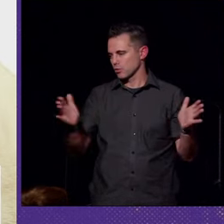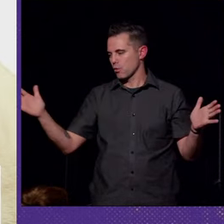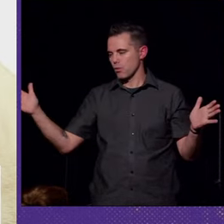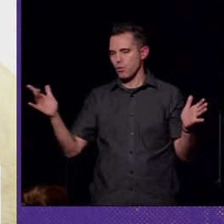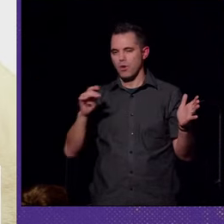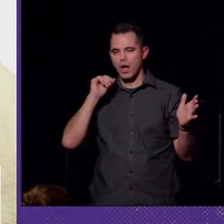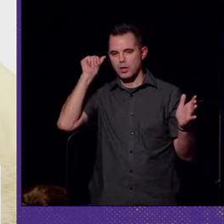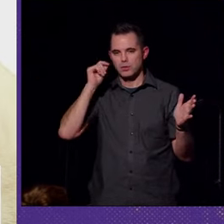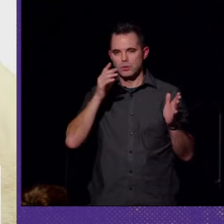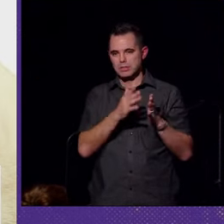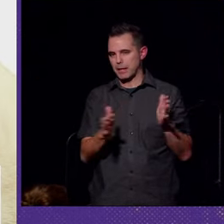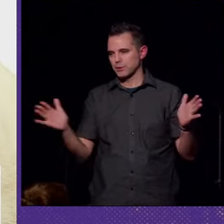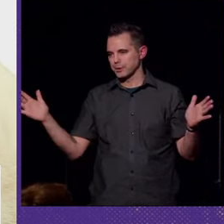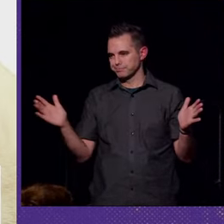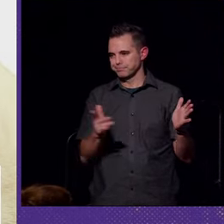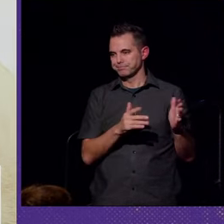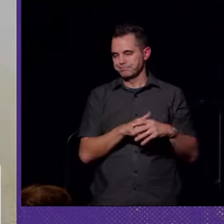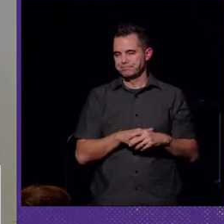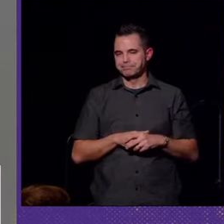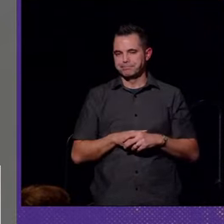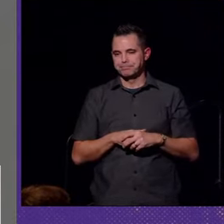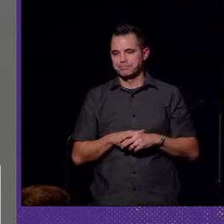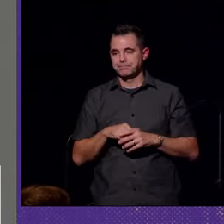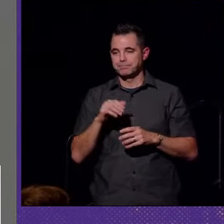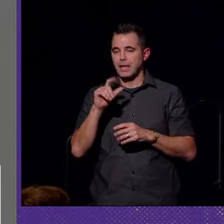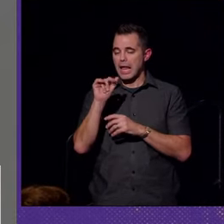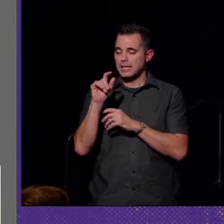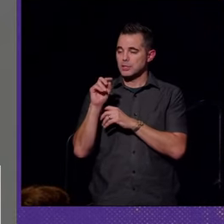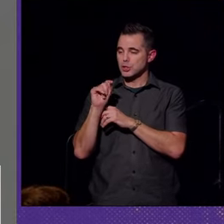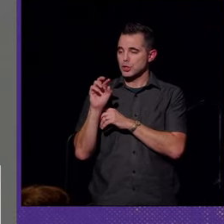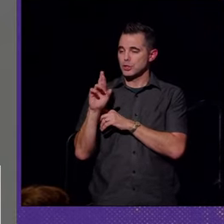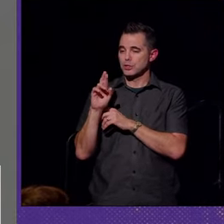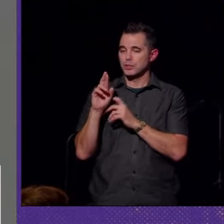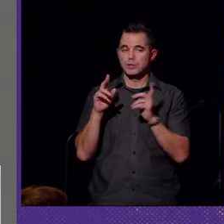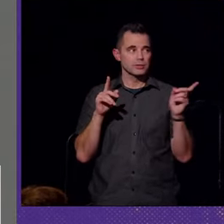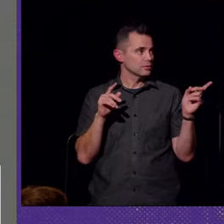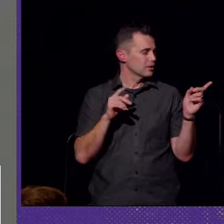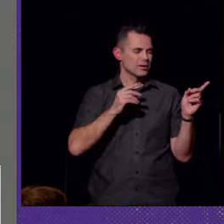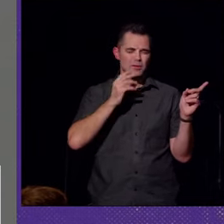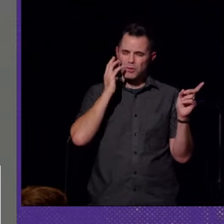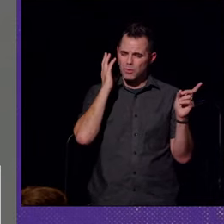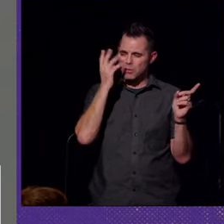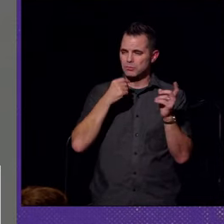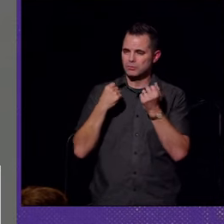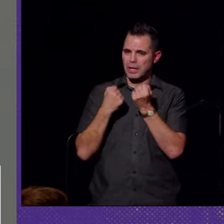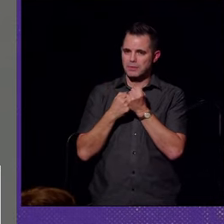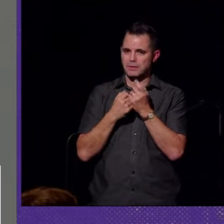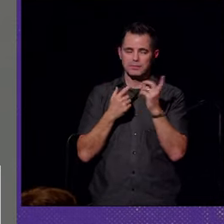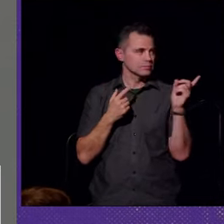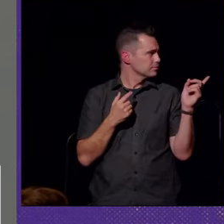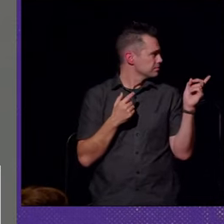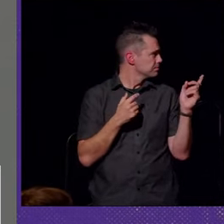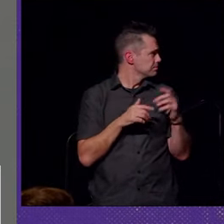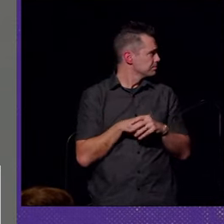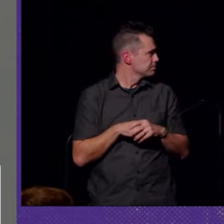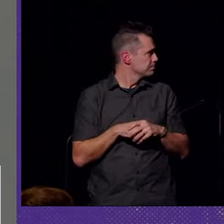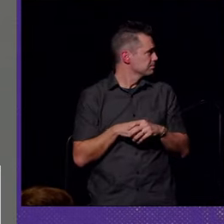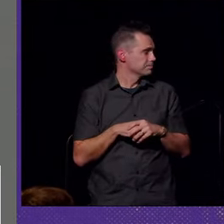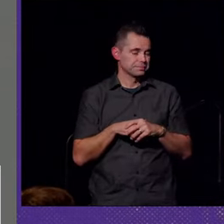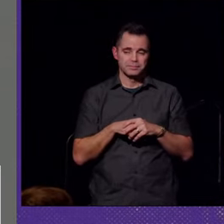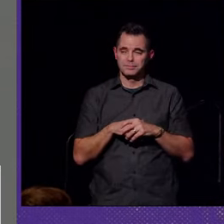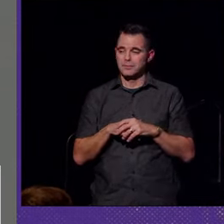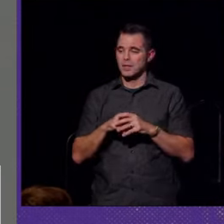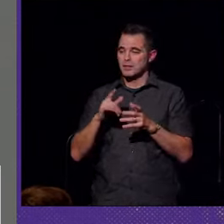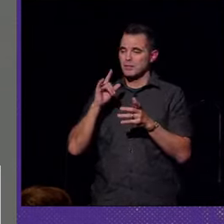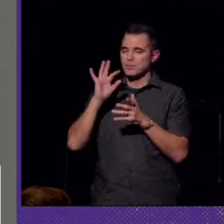spectrum. Even Alice Turner's gorgeous Amplify, which was described as a